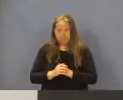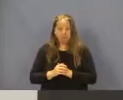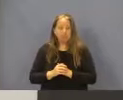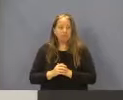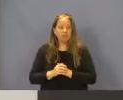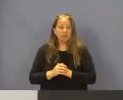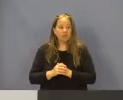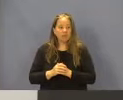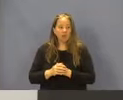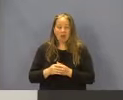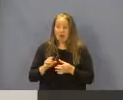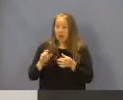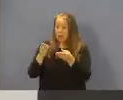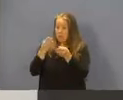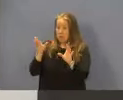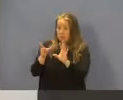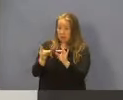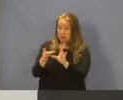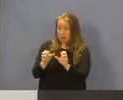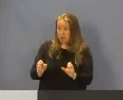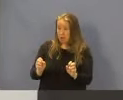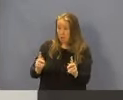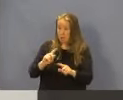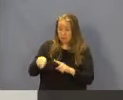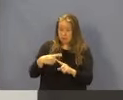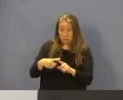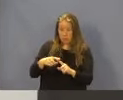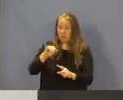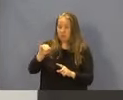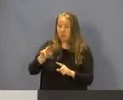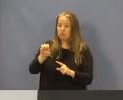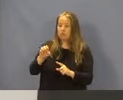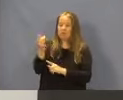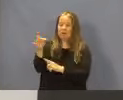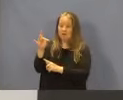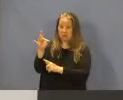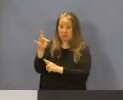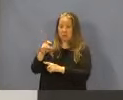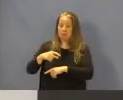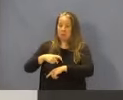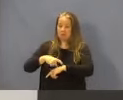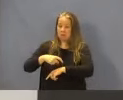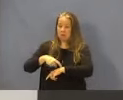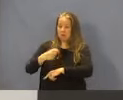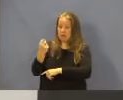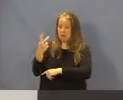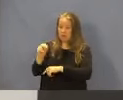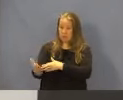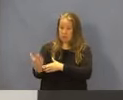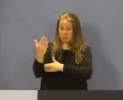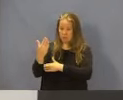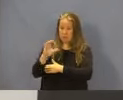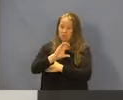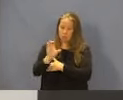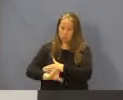opportunity for public comment will be held on June the 18th at 1130 a.m. via